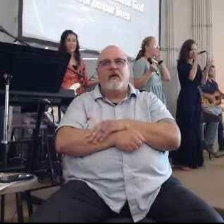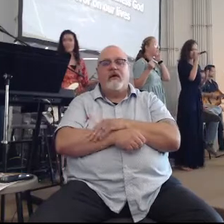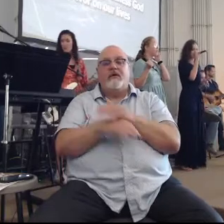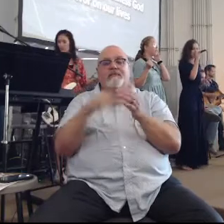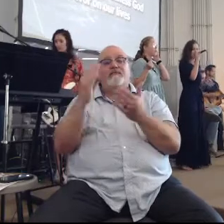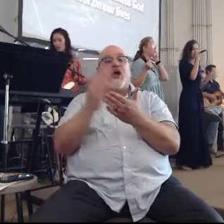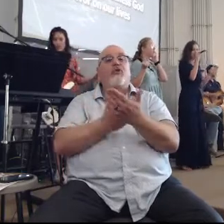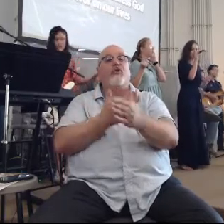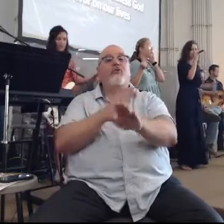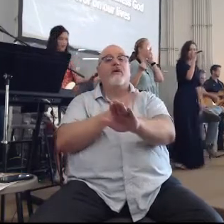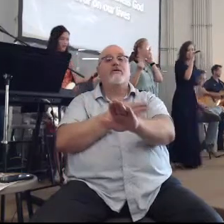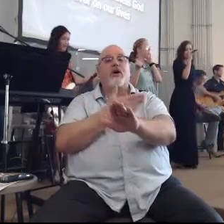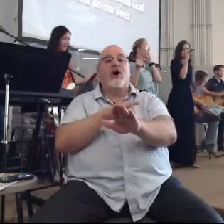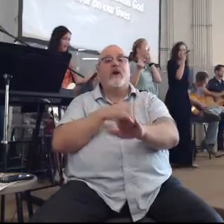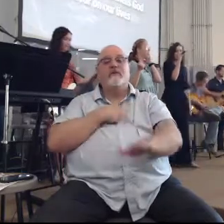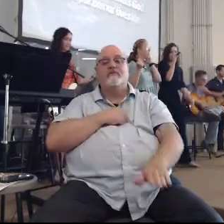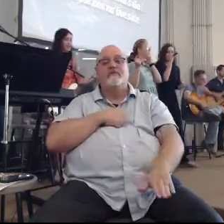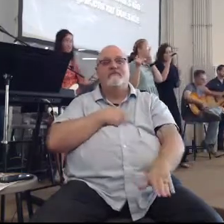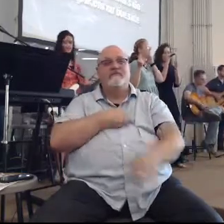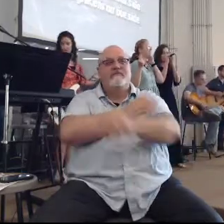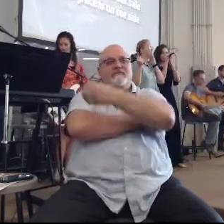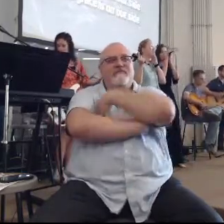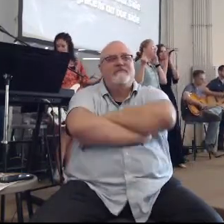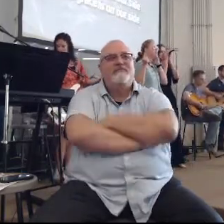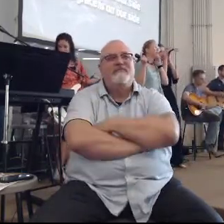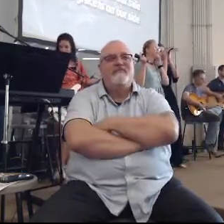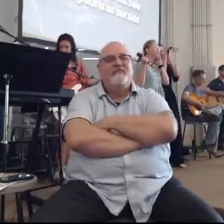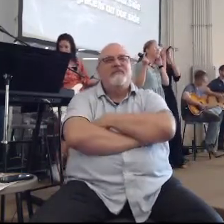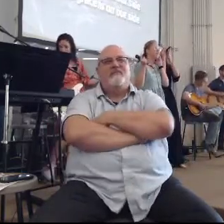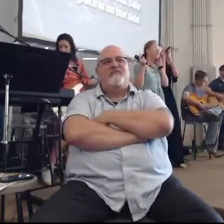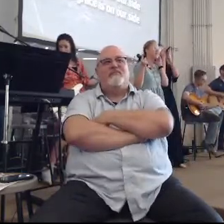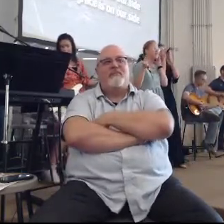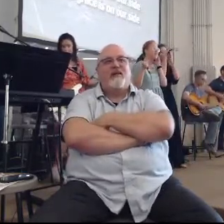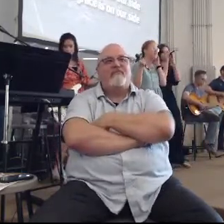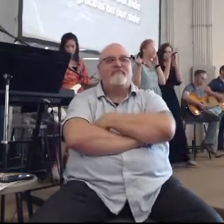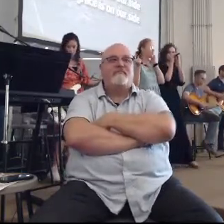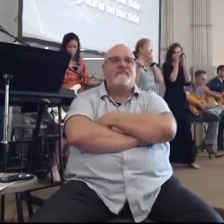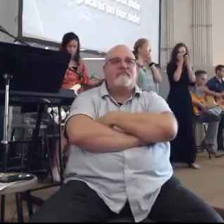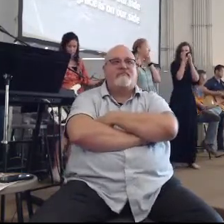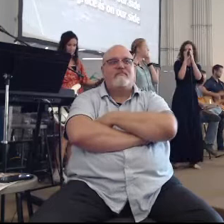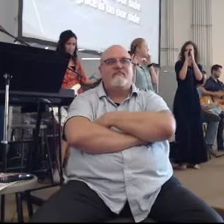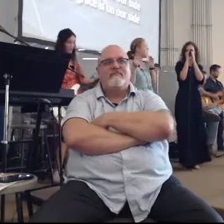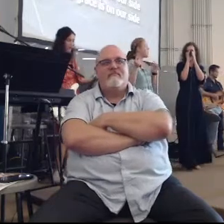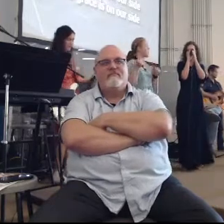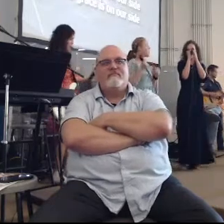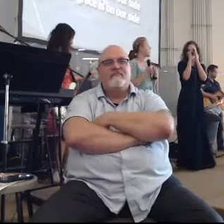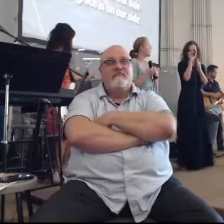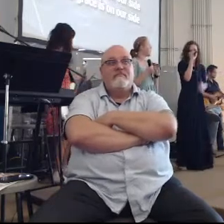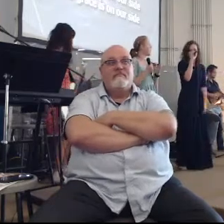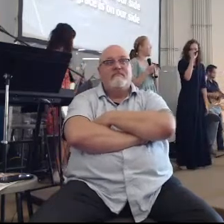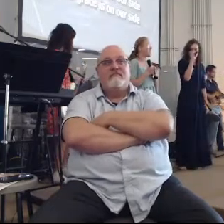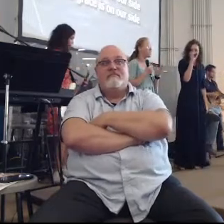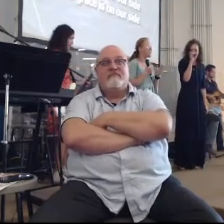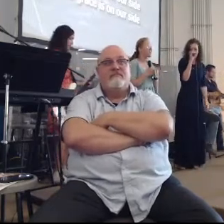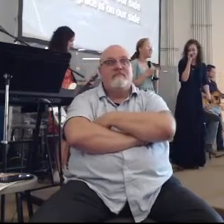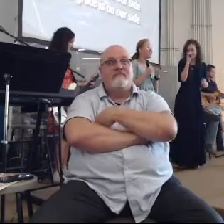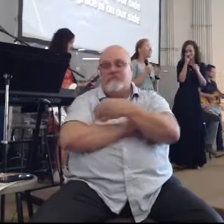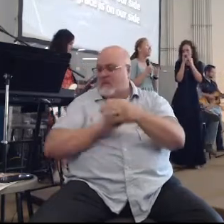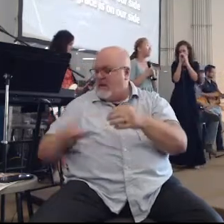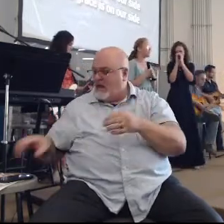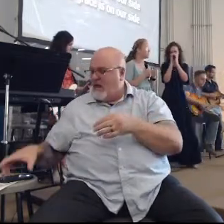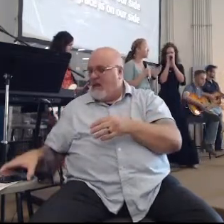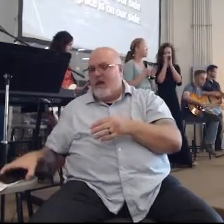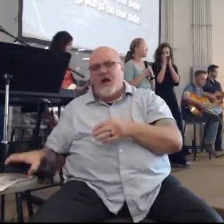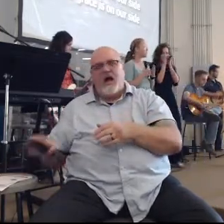Favor on our lives Everywhere we go Your grace is on our side